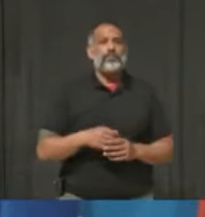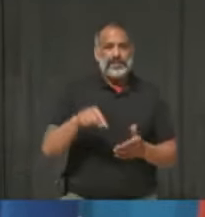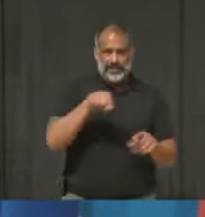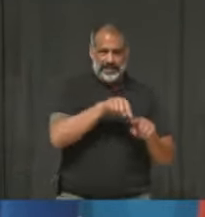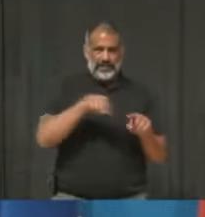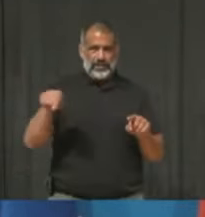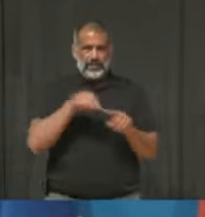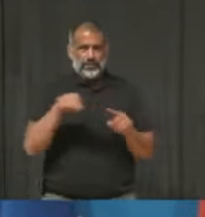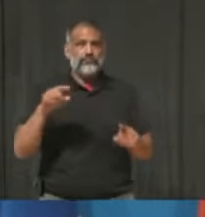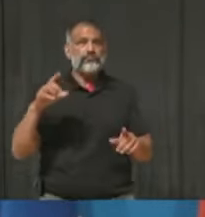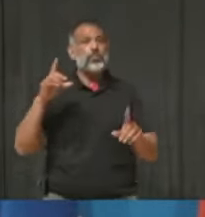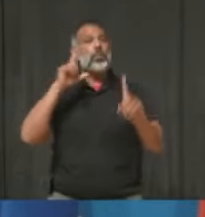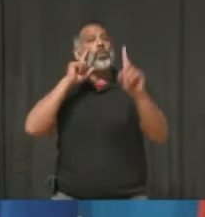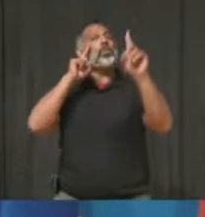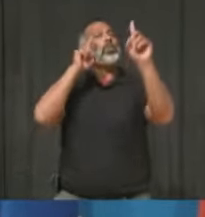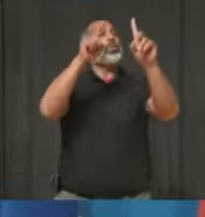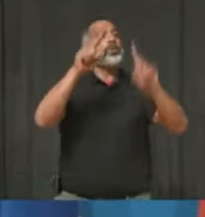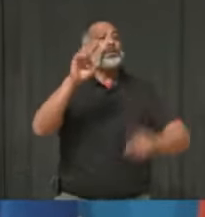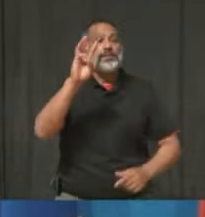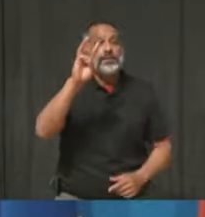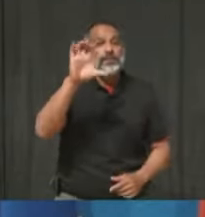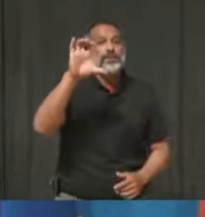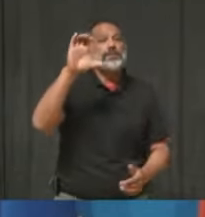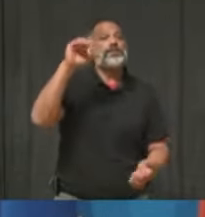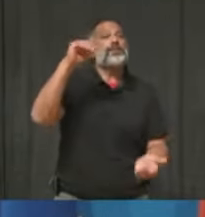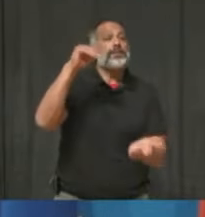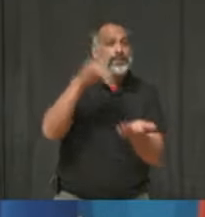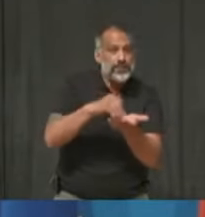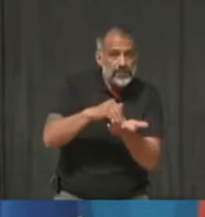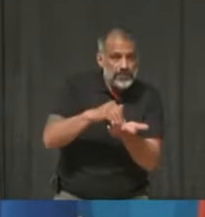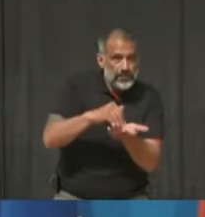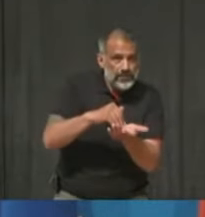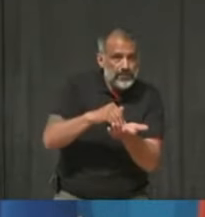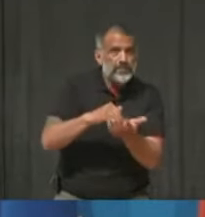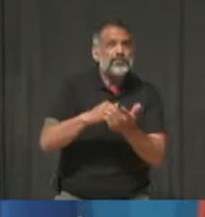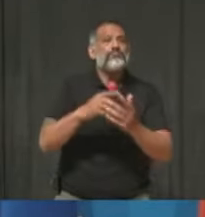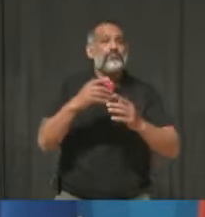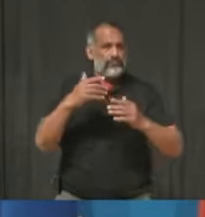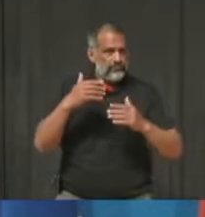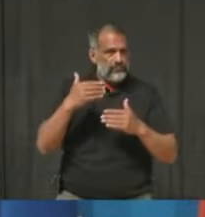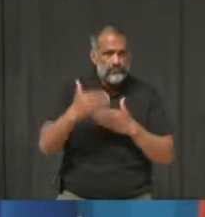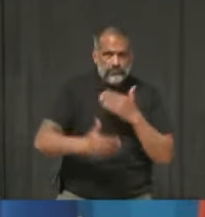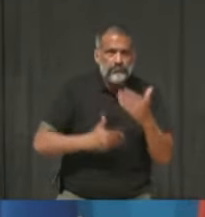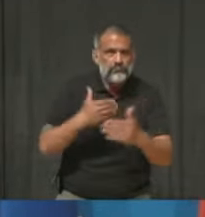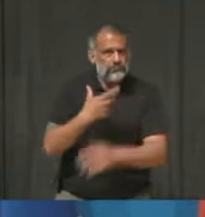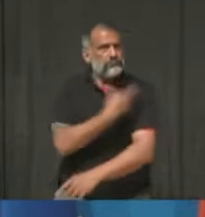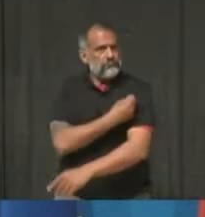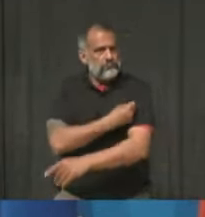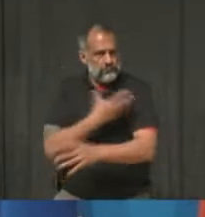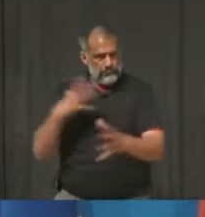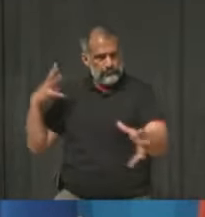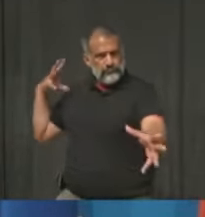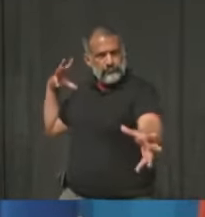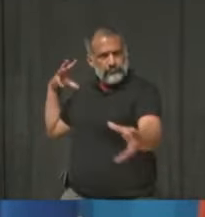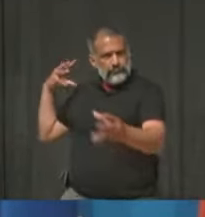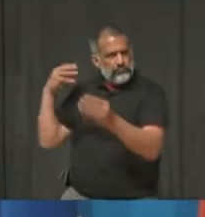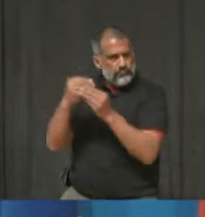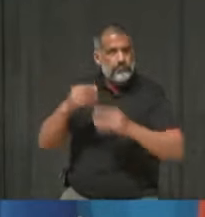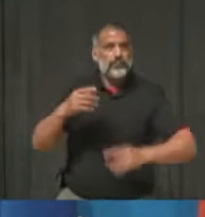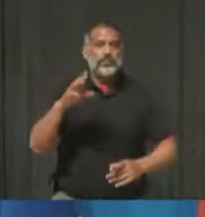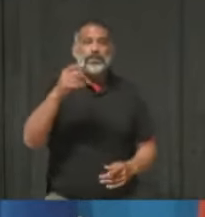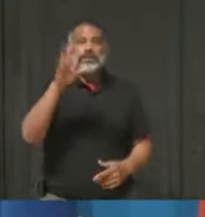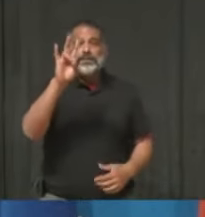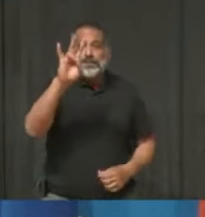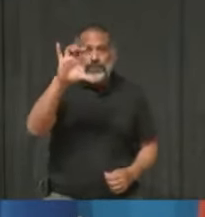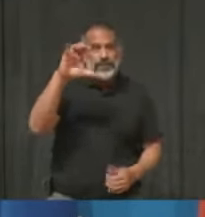150,000 shots in arms. To date, we have administered well over 700,000